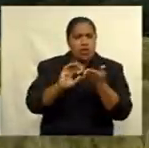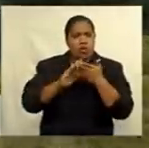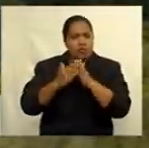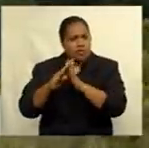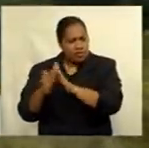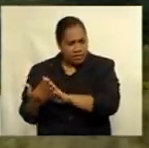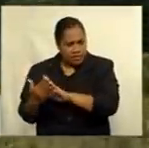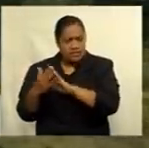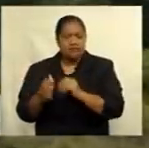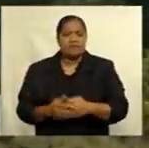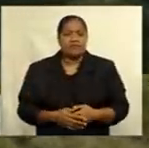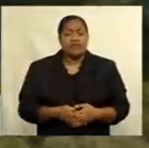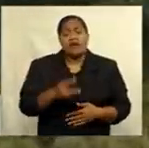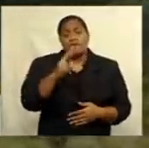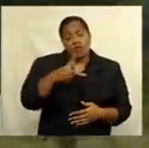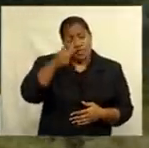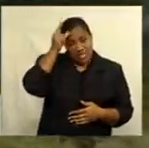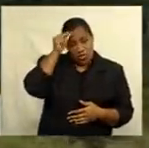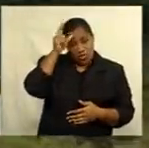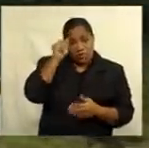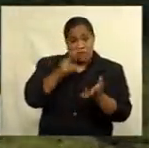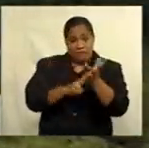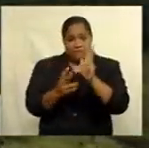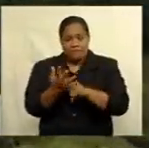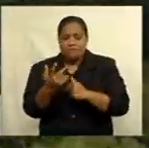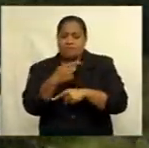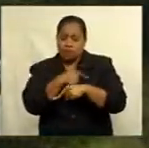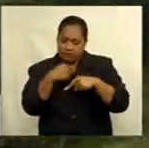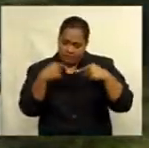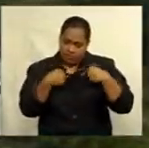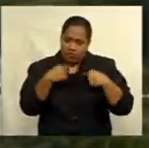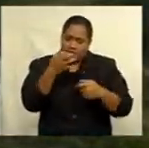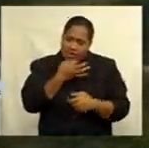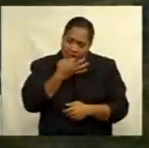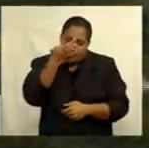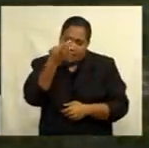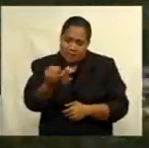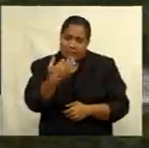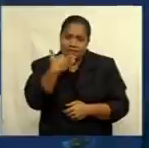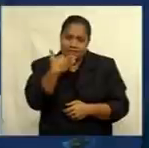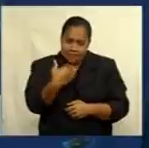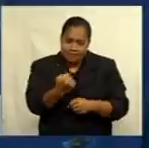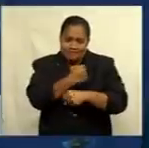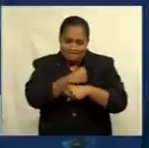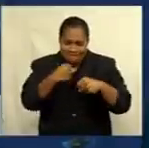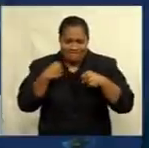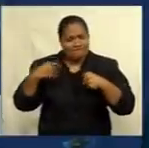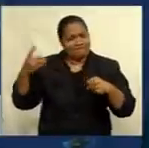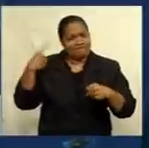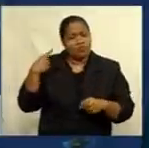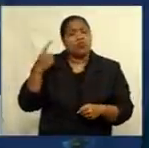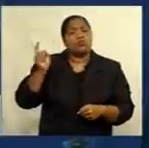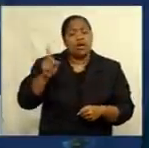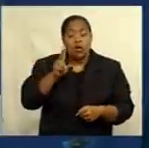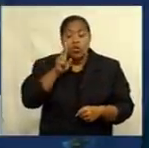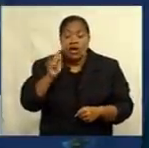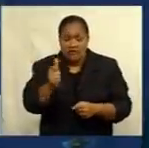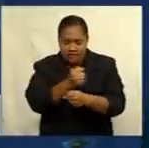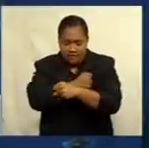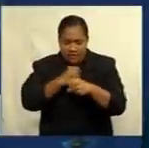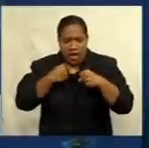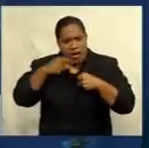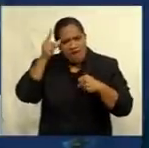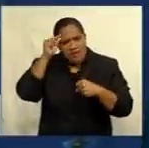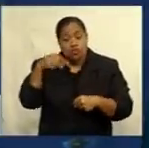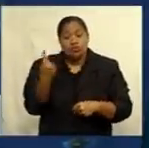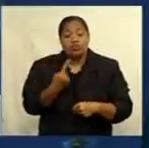Itoke village, we are kindly requesting to implement our social obligation now and our traditional duties and that is to look after our fellow regions who might